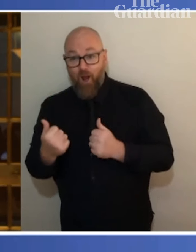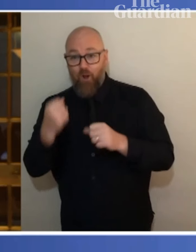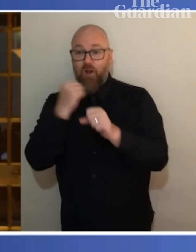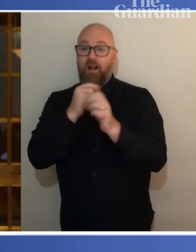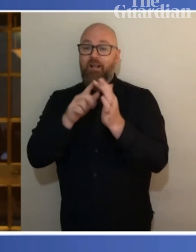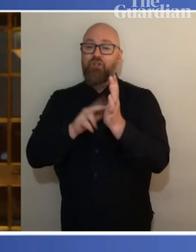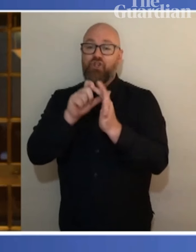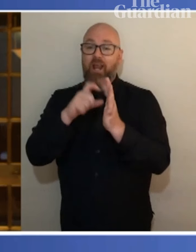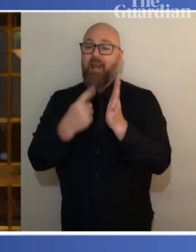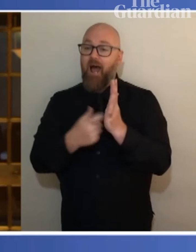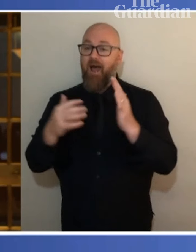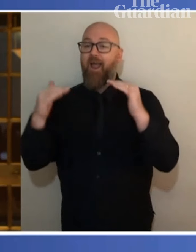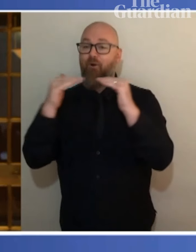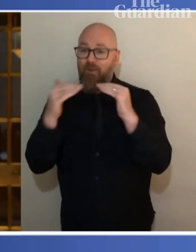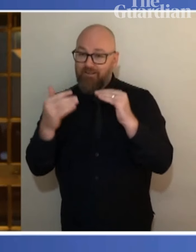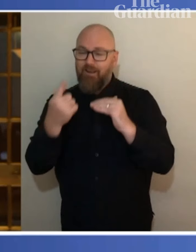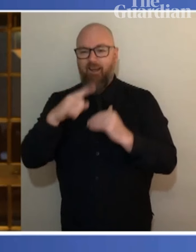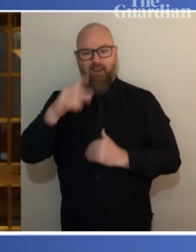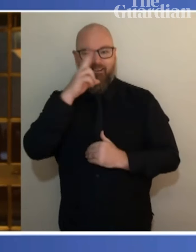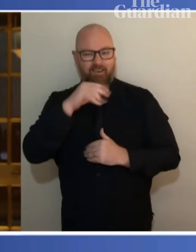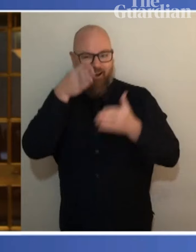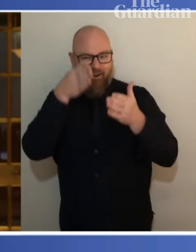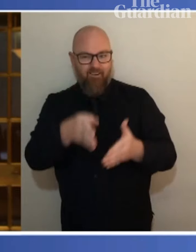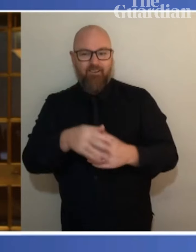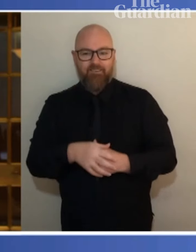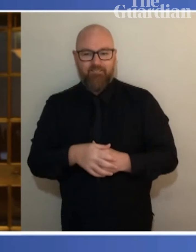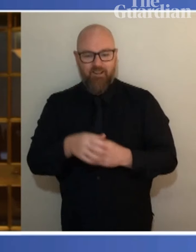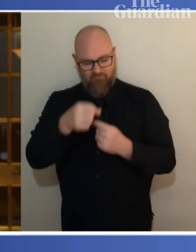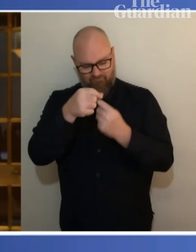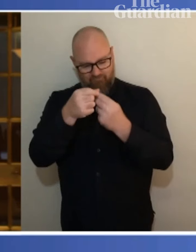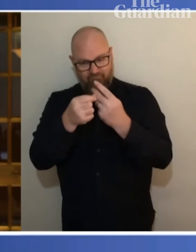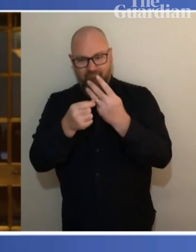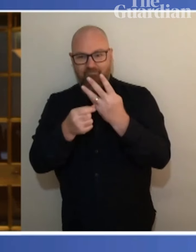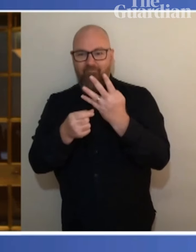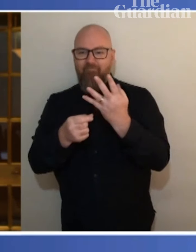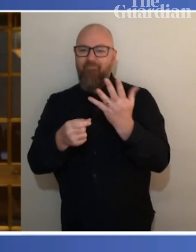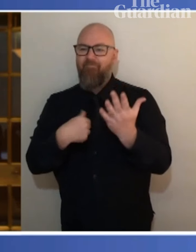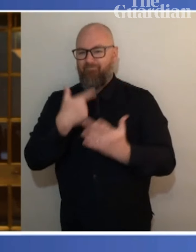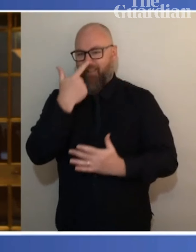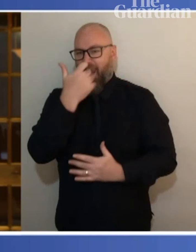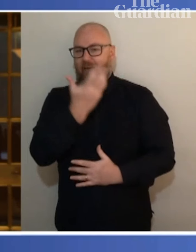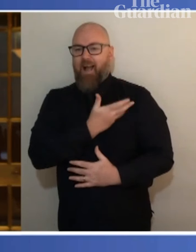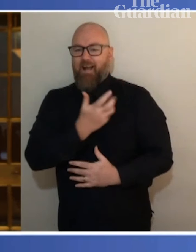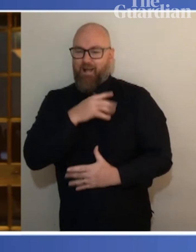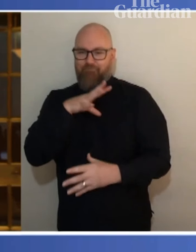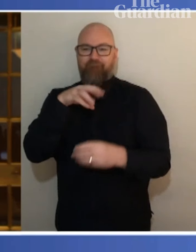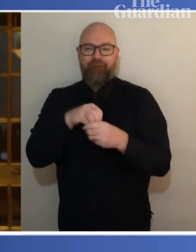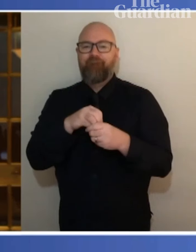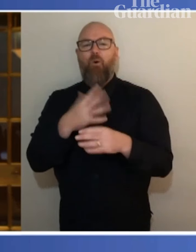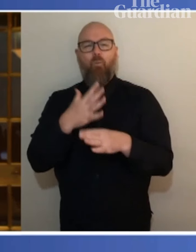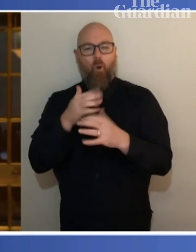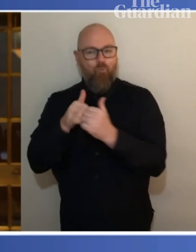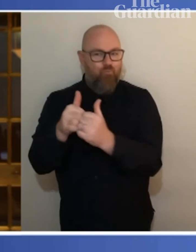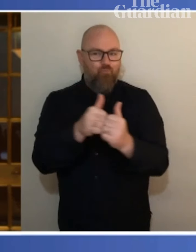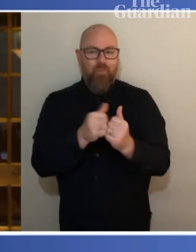In those roles, it has been a privilege to work with so many Australians across this country. Engaging respectfully in the complex